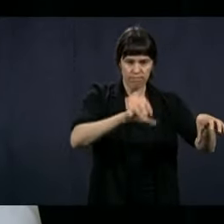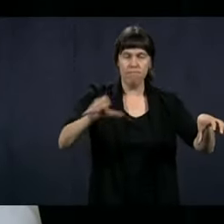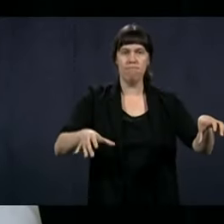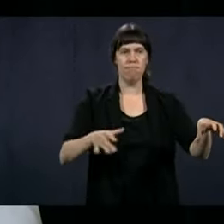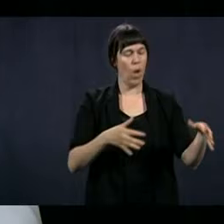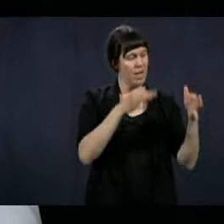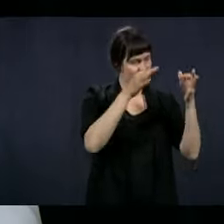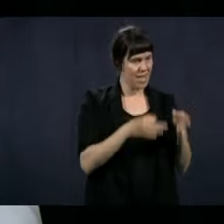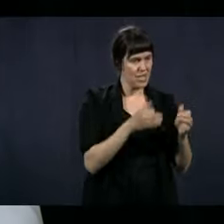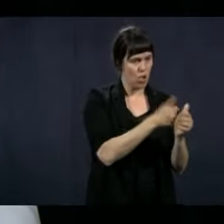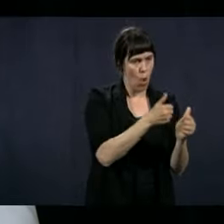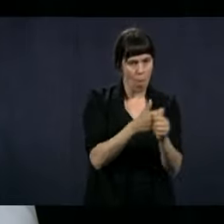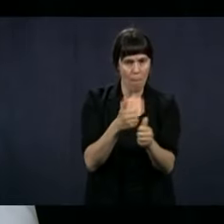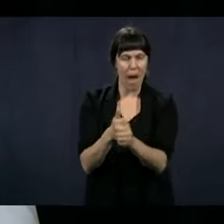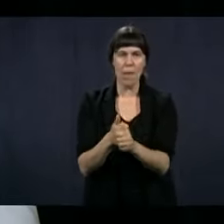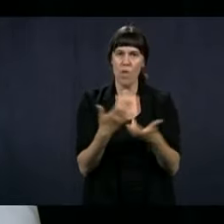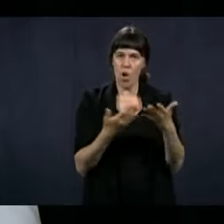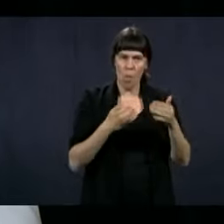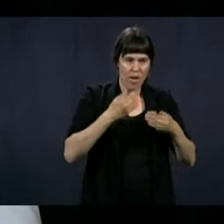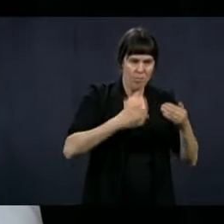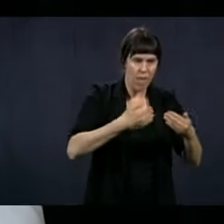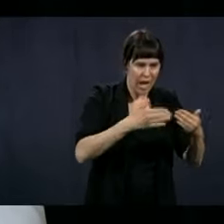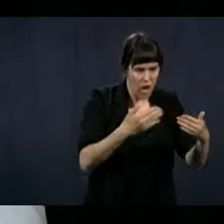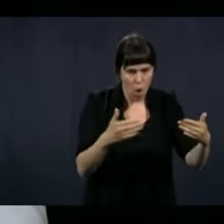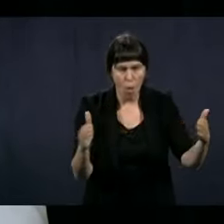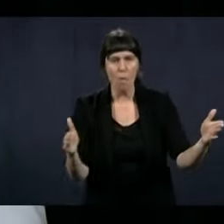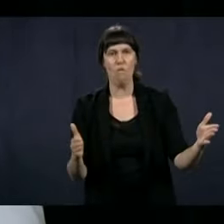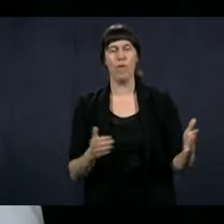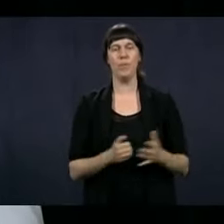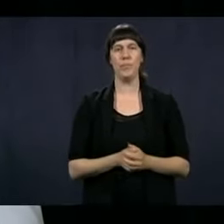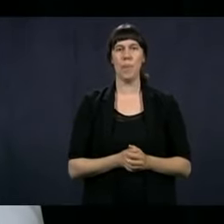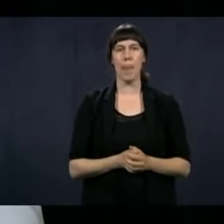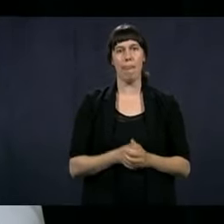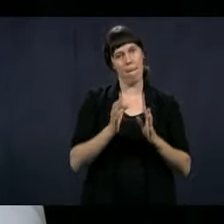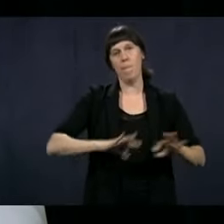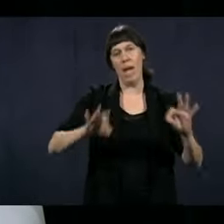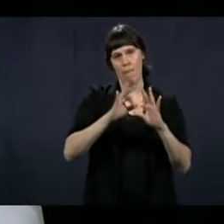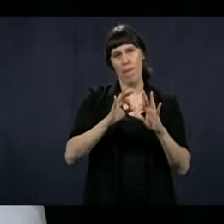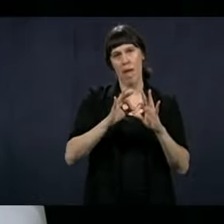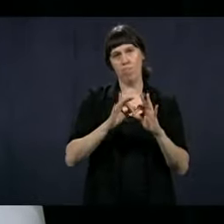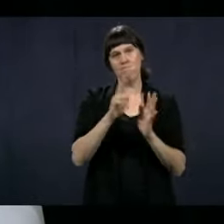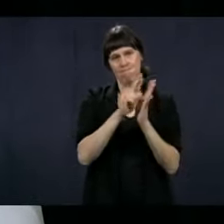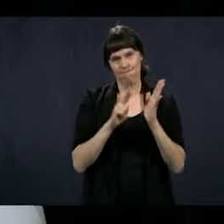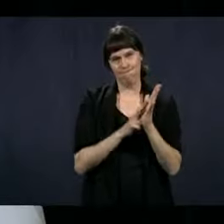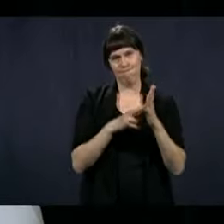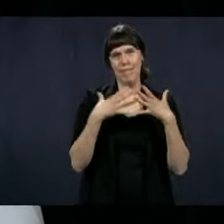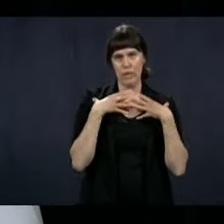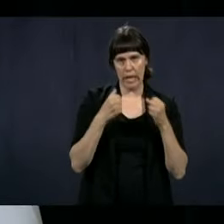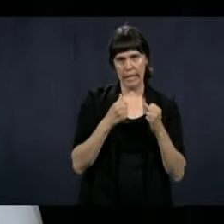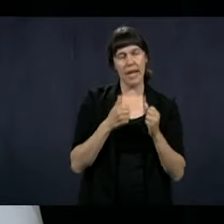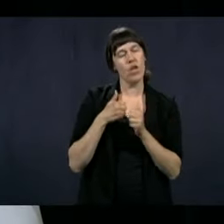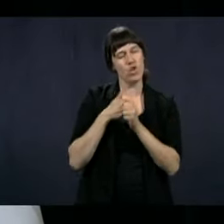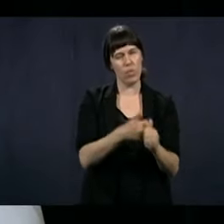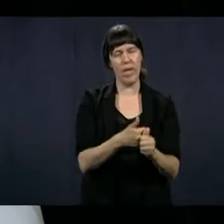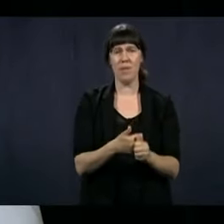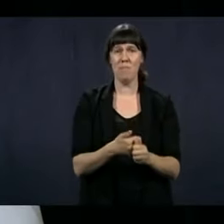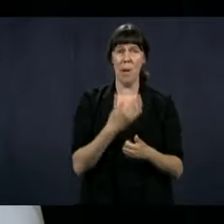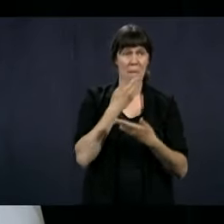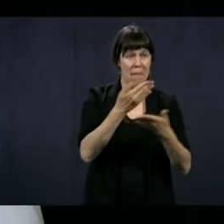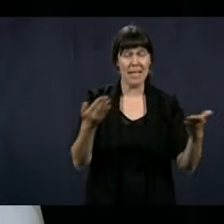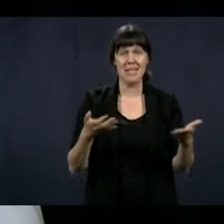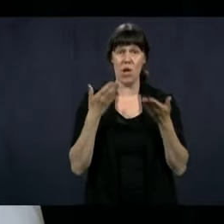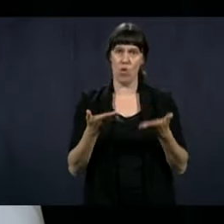set up and decide the rhythm that they can follow respecting the health guidelines. So thank you.